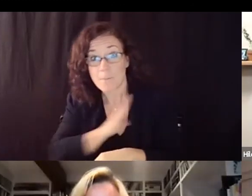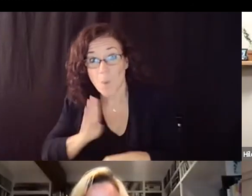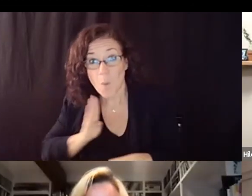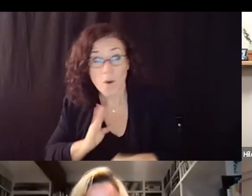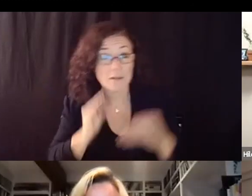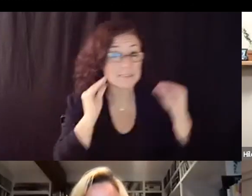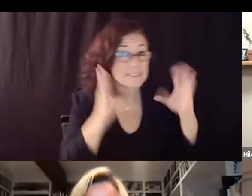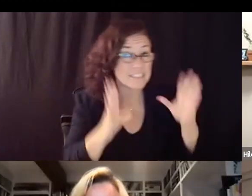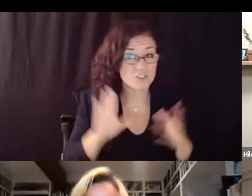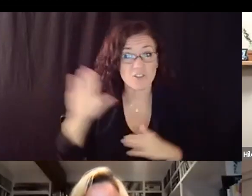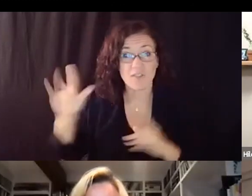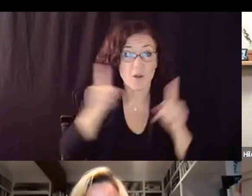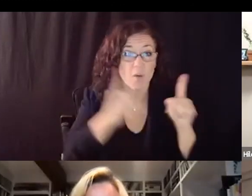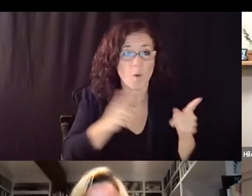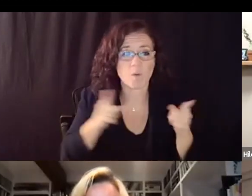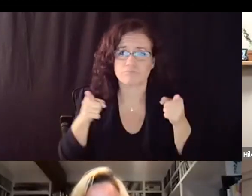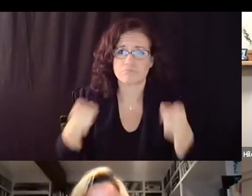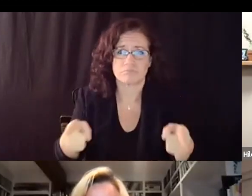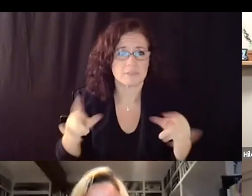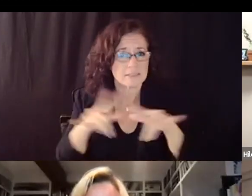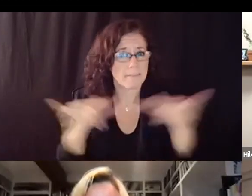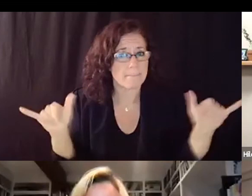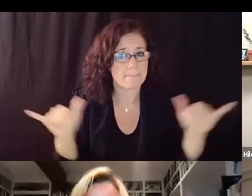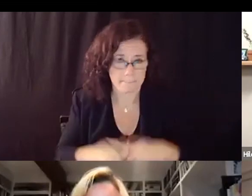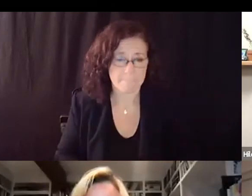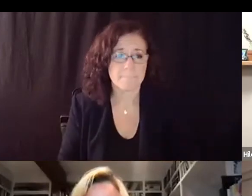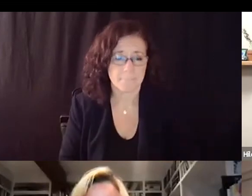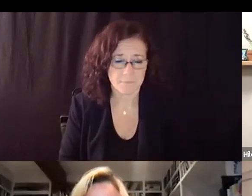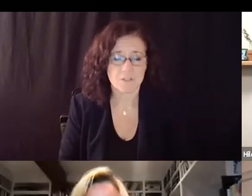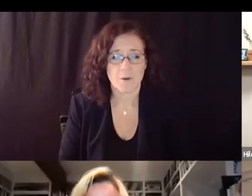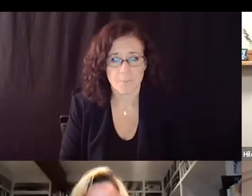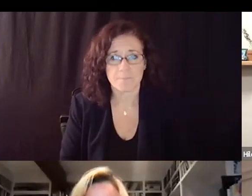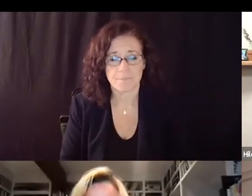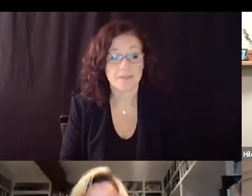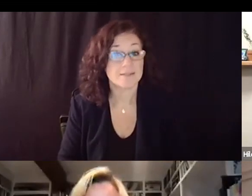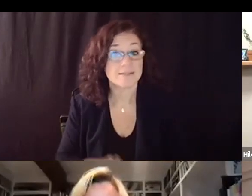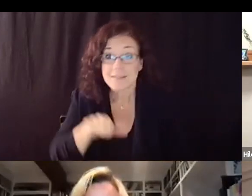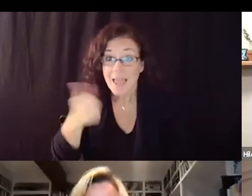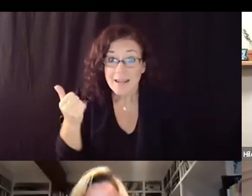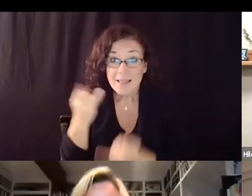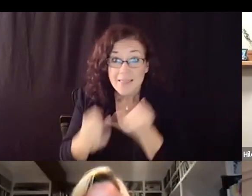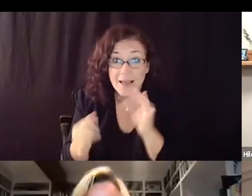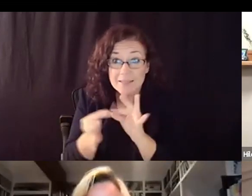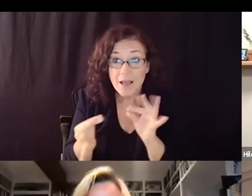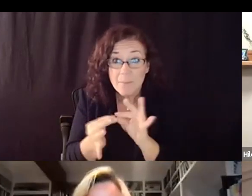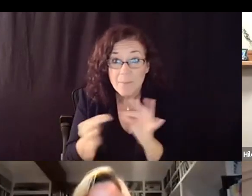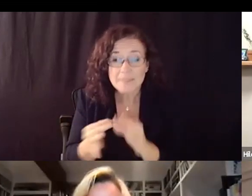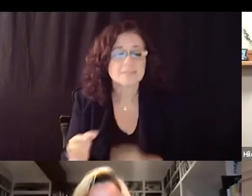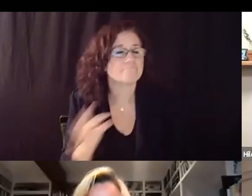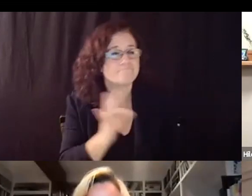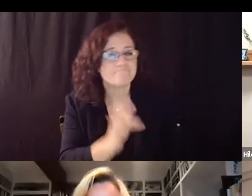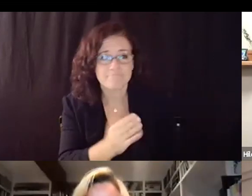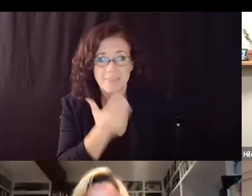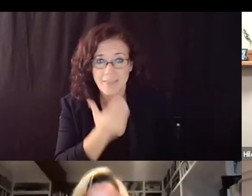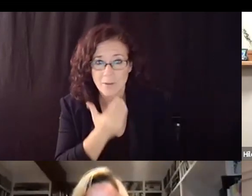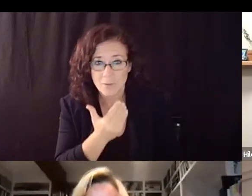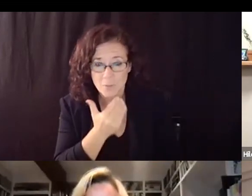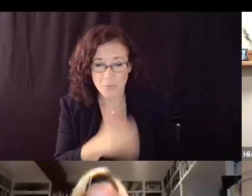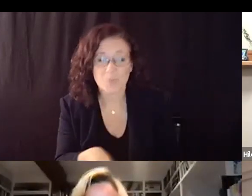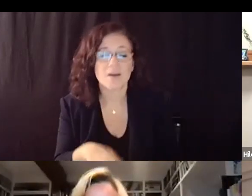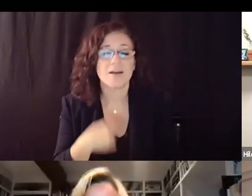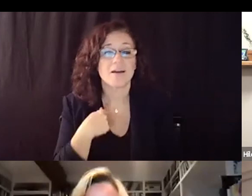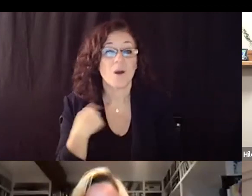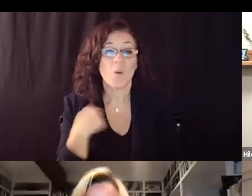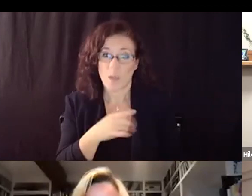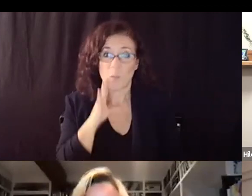comments that you'd like to make before i close the meeting yes well thank you for that and we i think we i just want to summarize we will